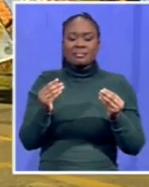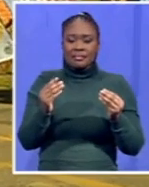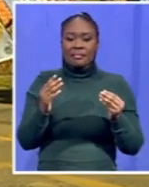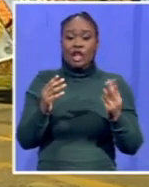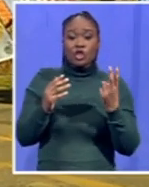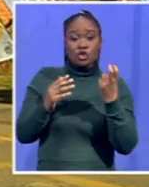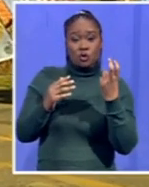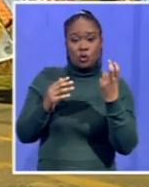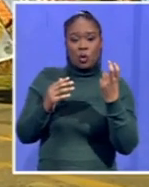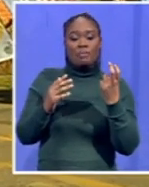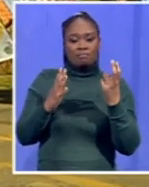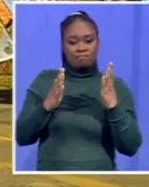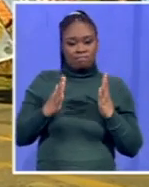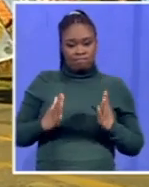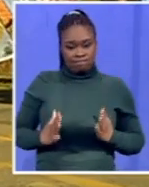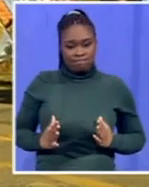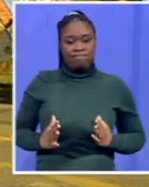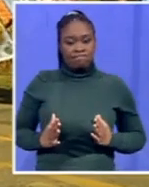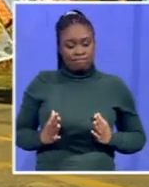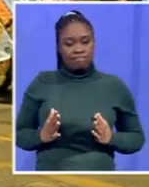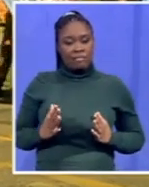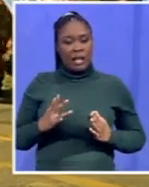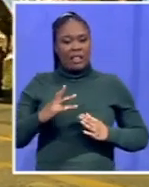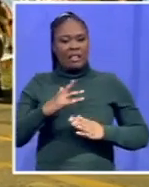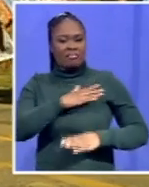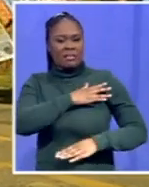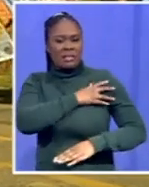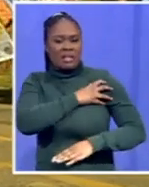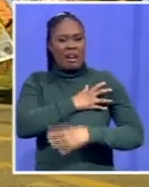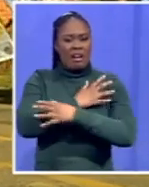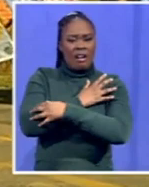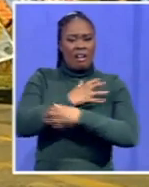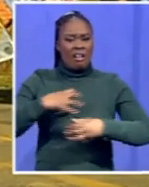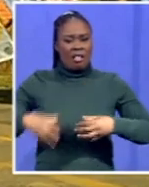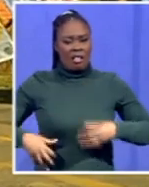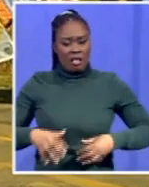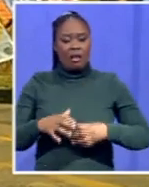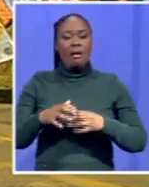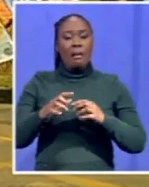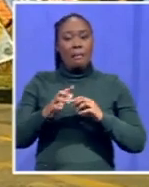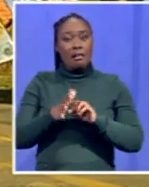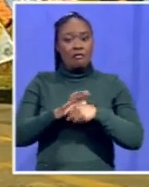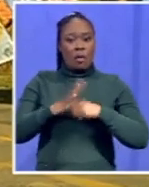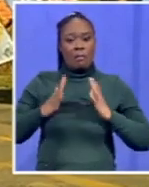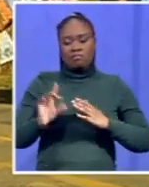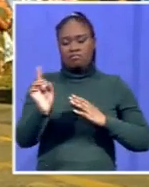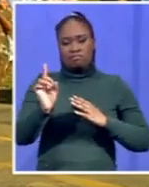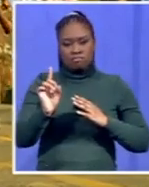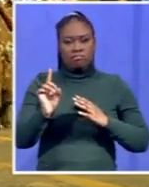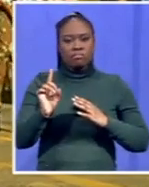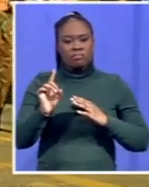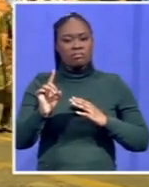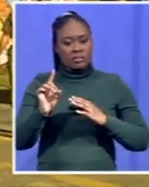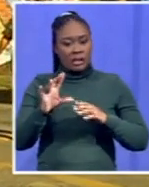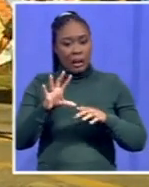of their loved ones and they were about to wait for the process of the DNA results so that they can bury their